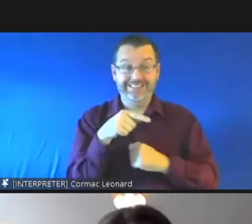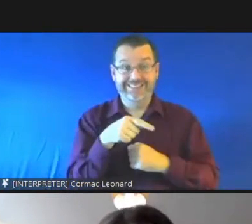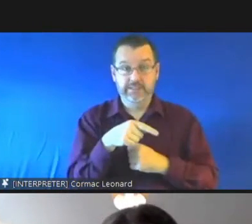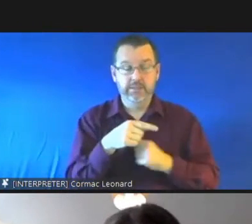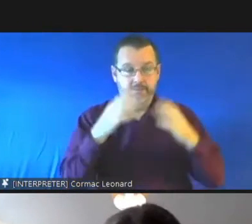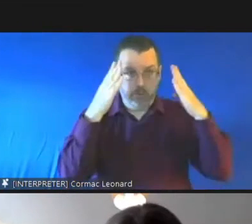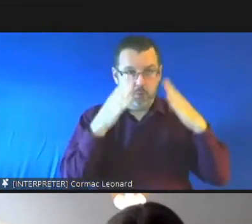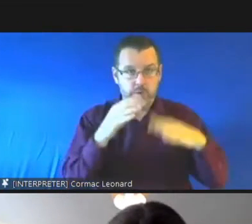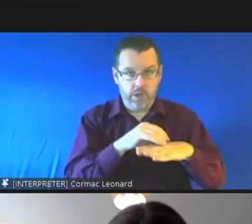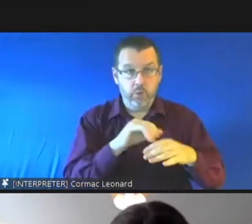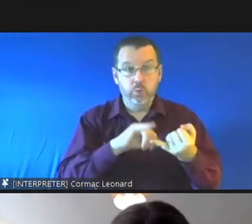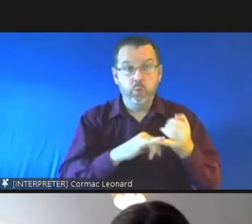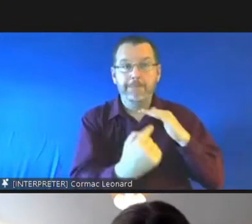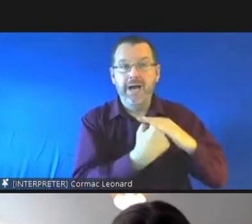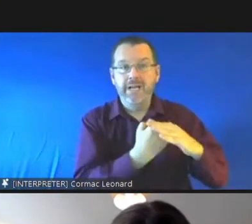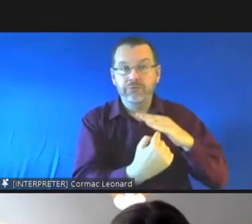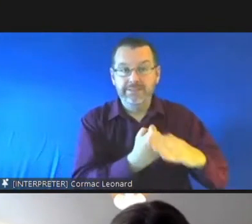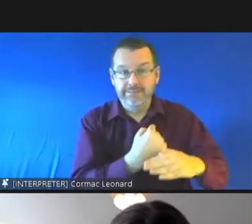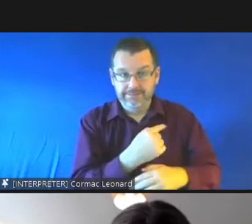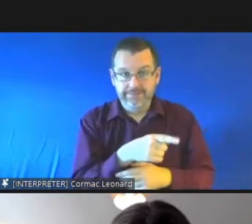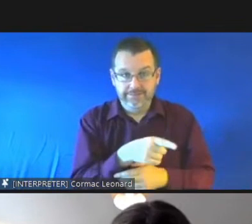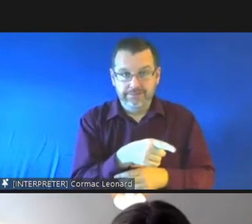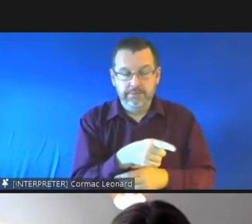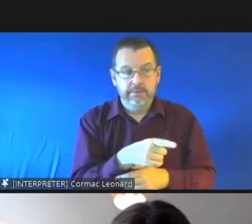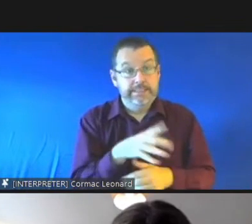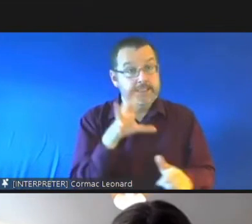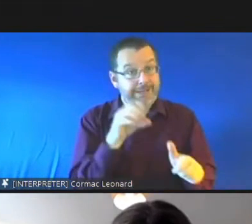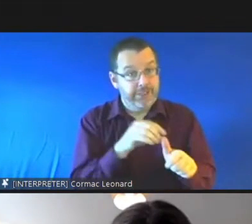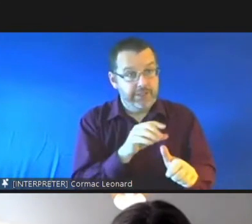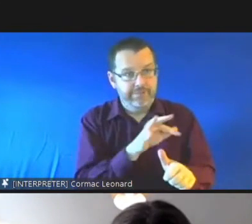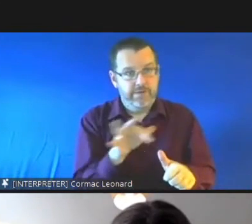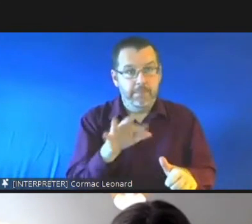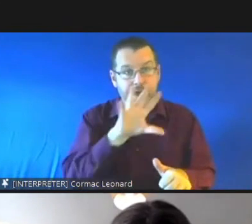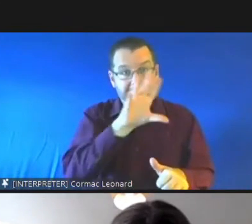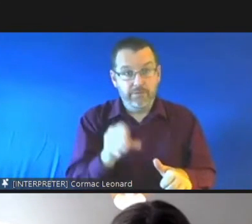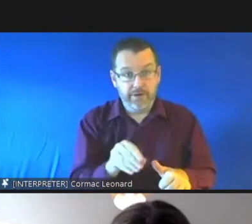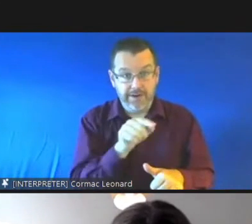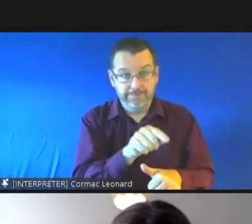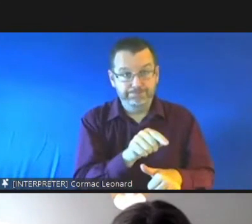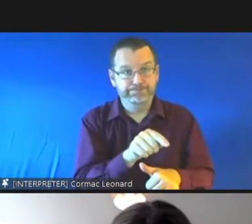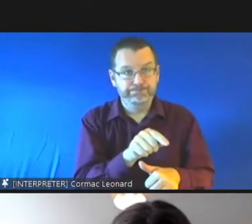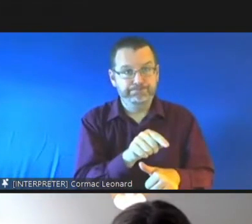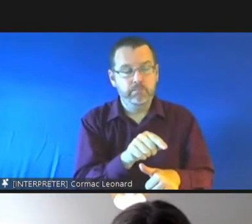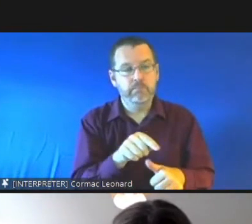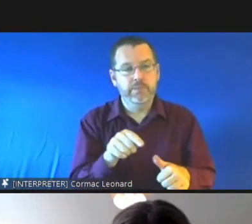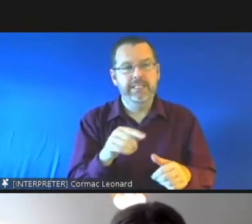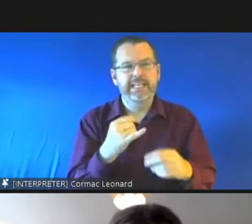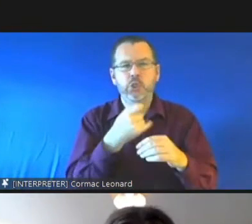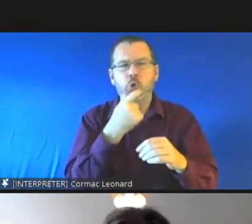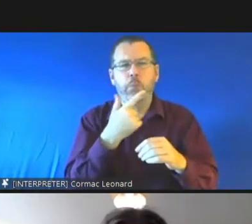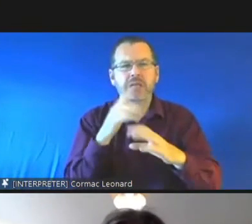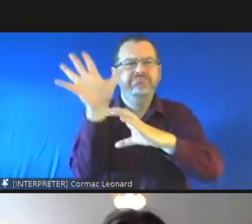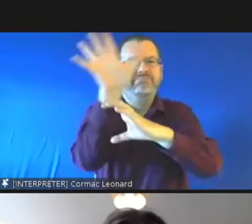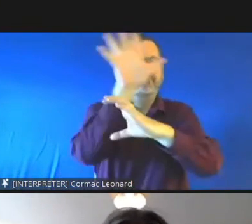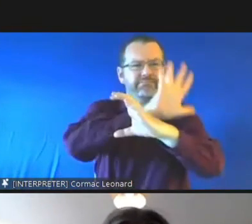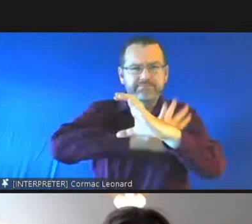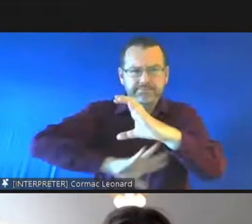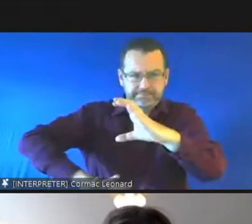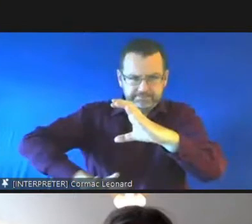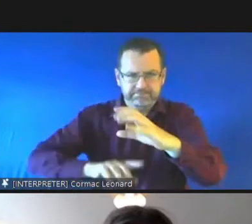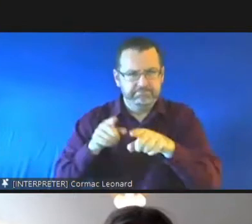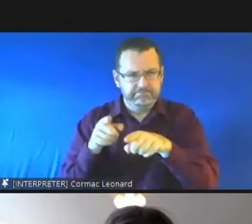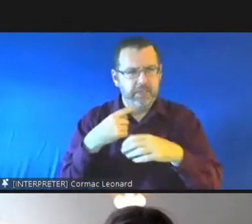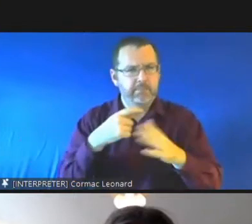migrants particularly migrants of african origin we're looking at it's in the greater dublin area we're looking at extending that to other